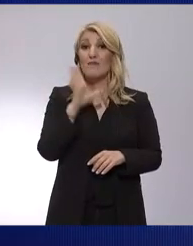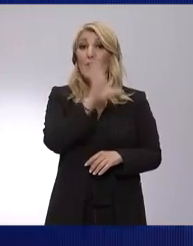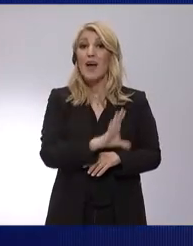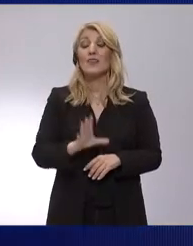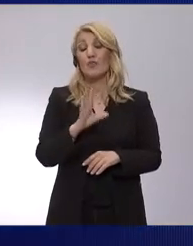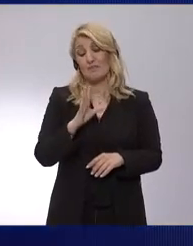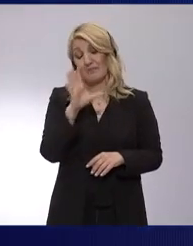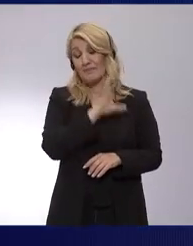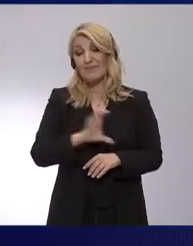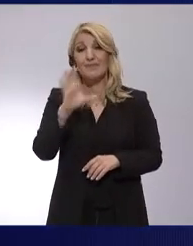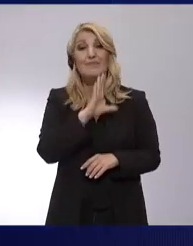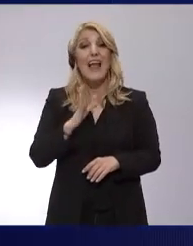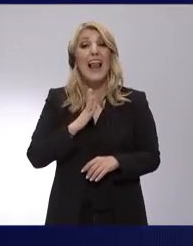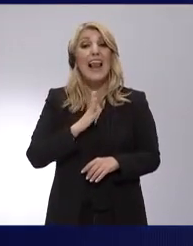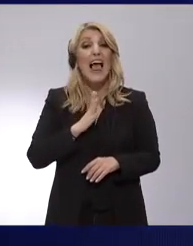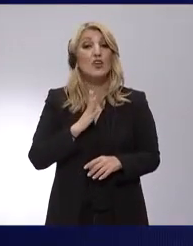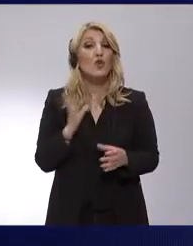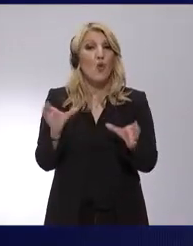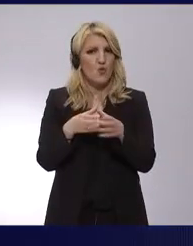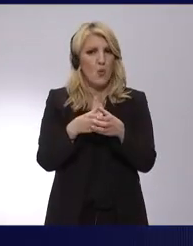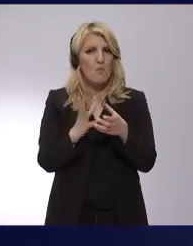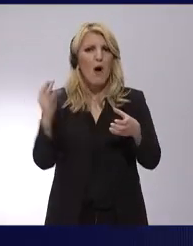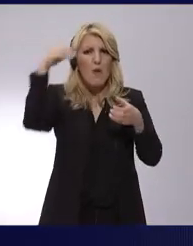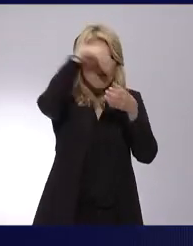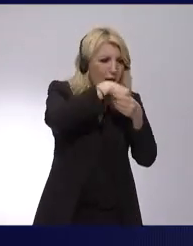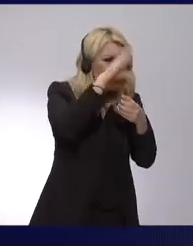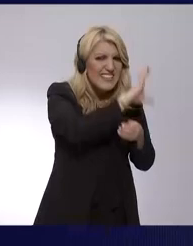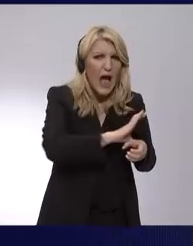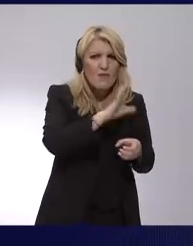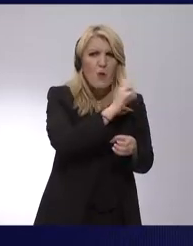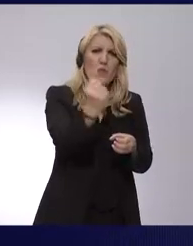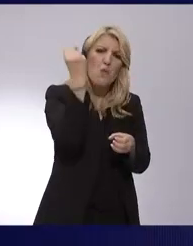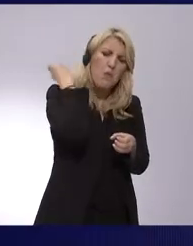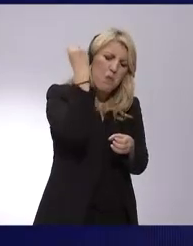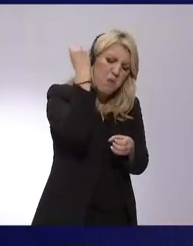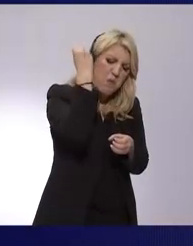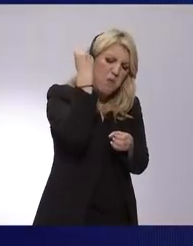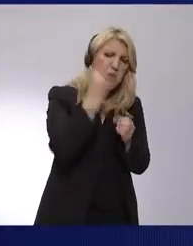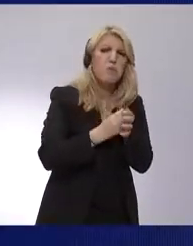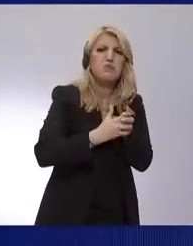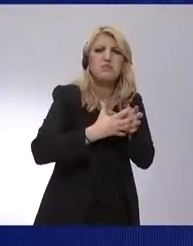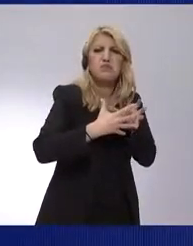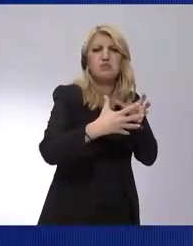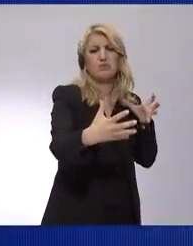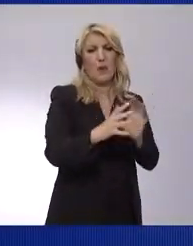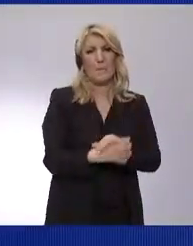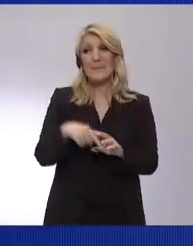Dear friends, today you celebrate your 50th anniversary. In 1974,